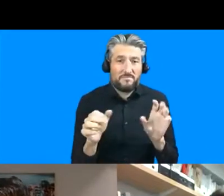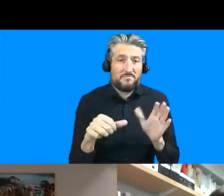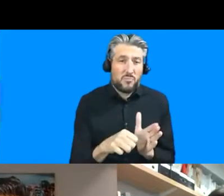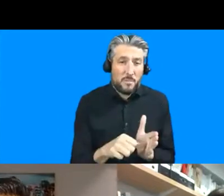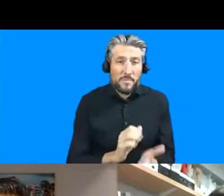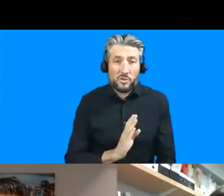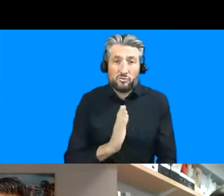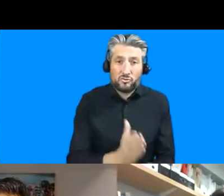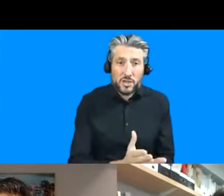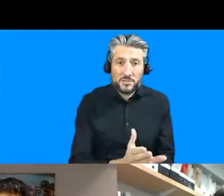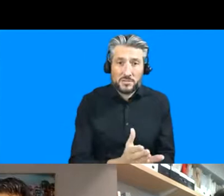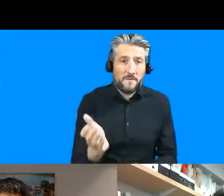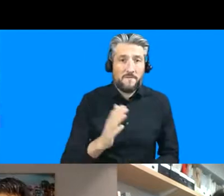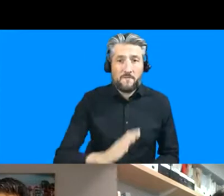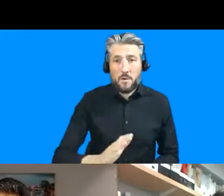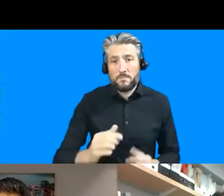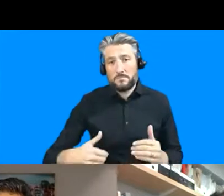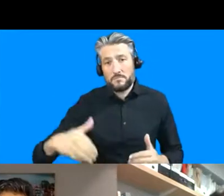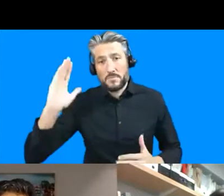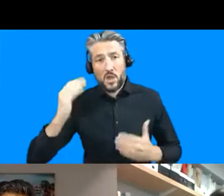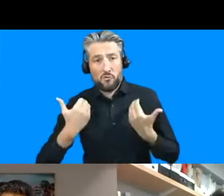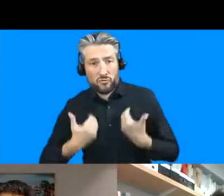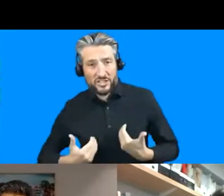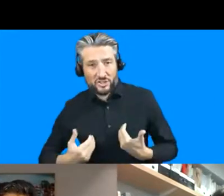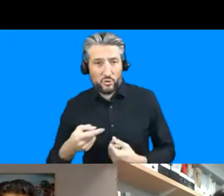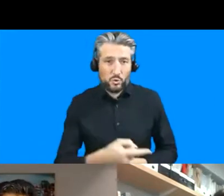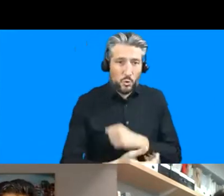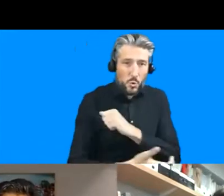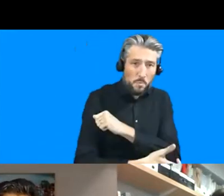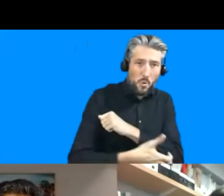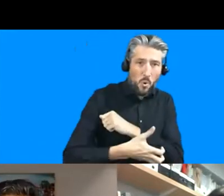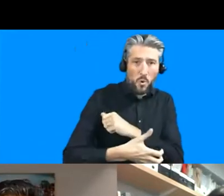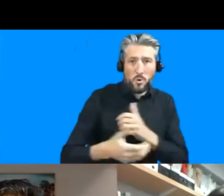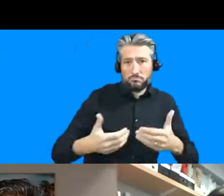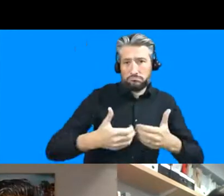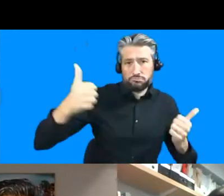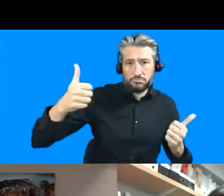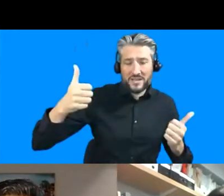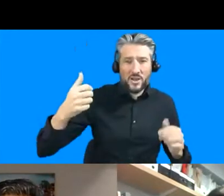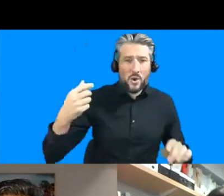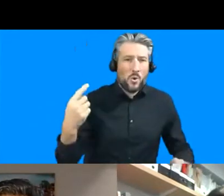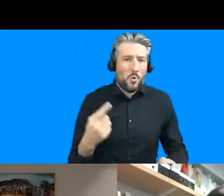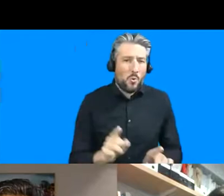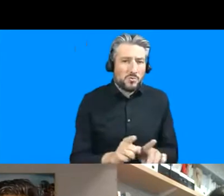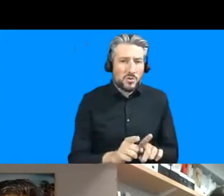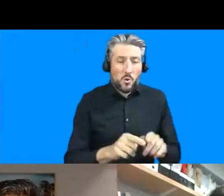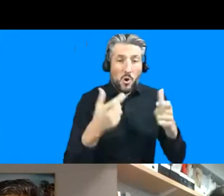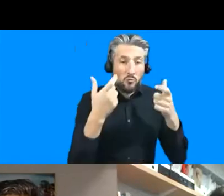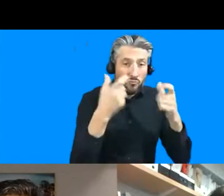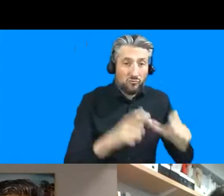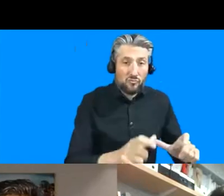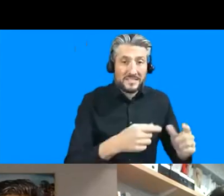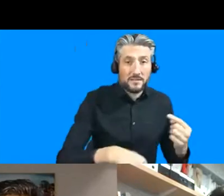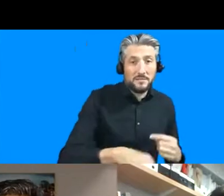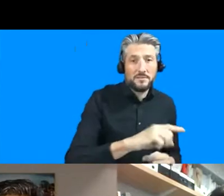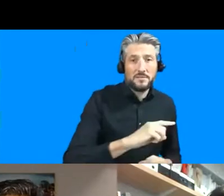elites and and poor um also between um residents of the settlements and authorities that often there's not good kind